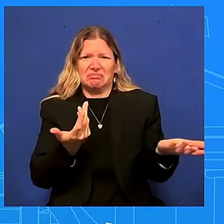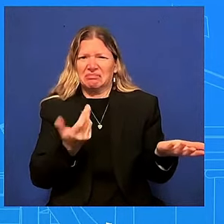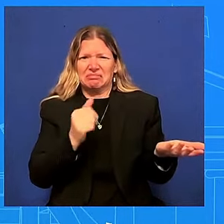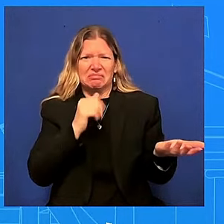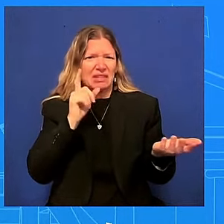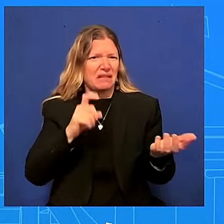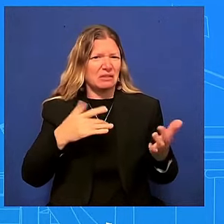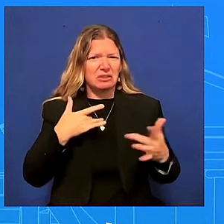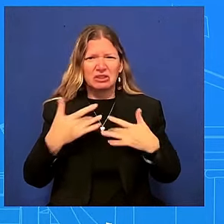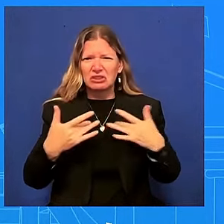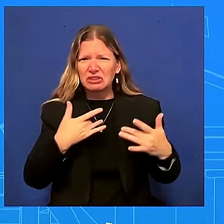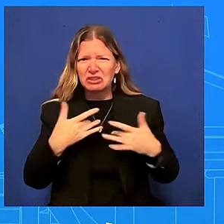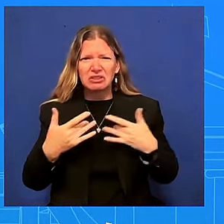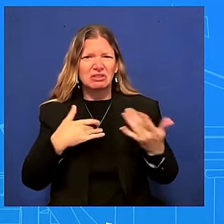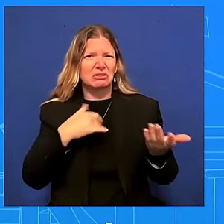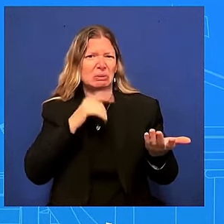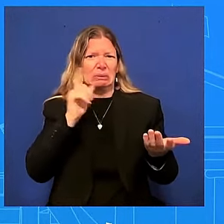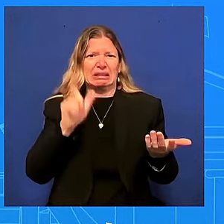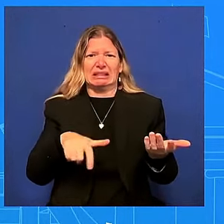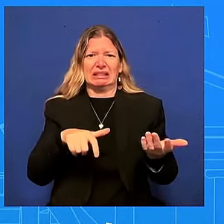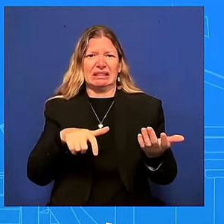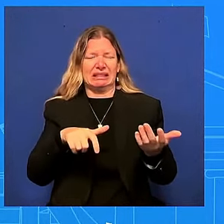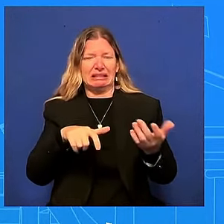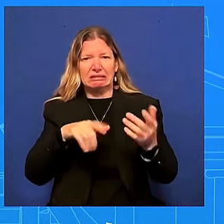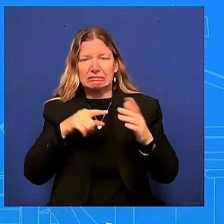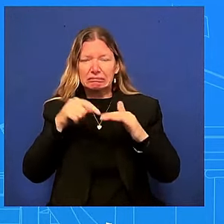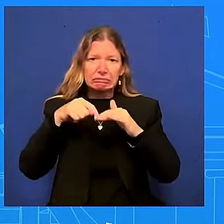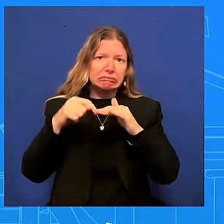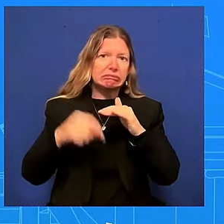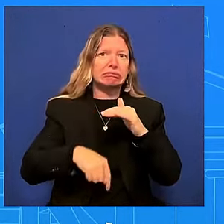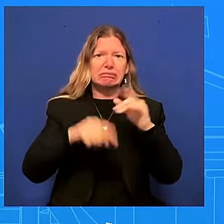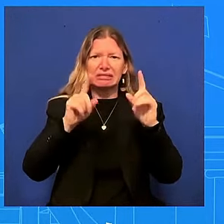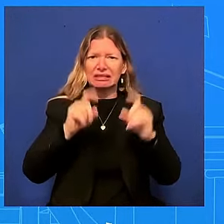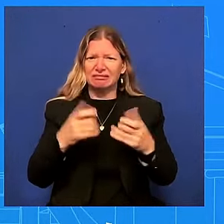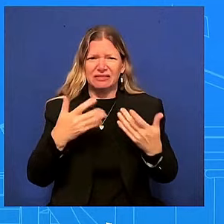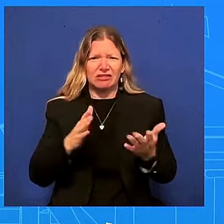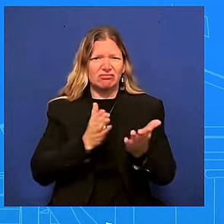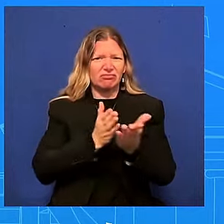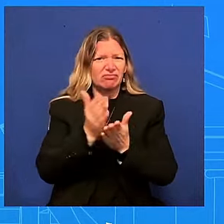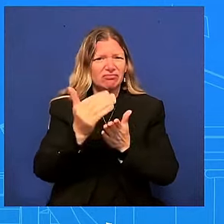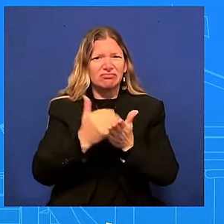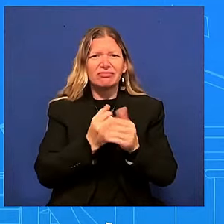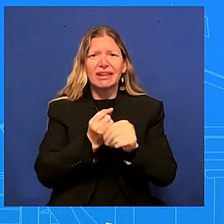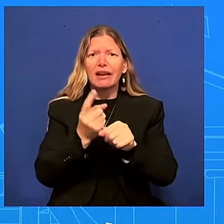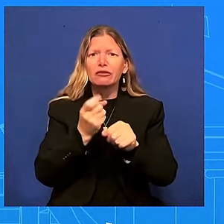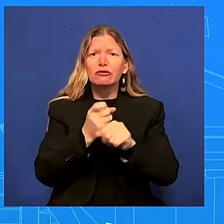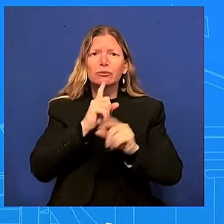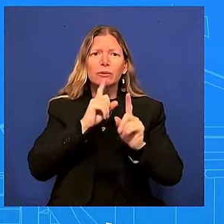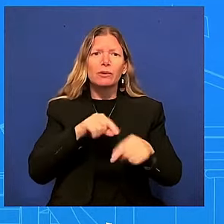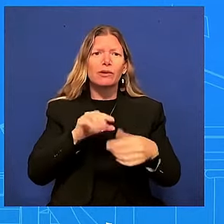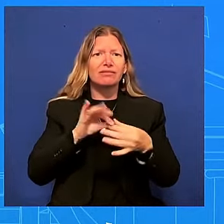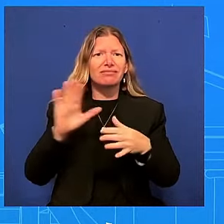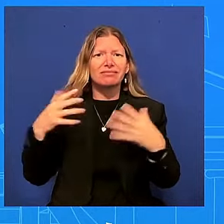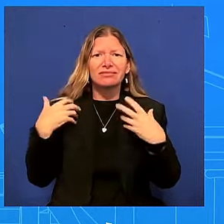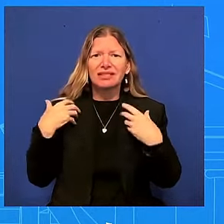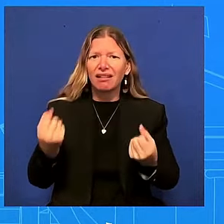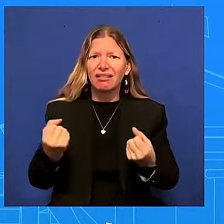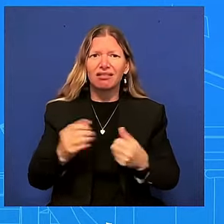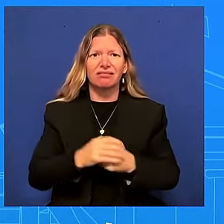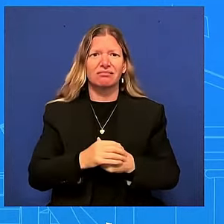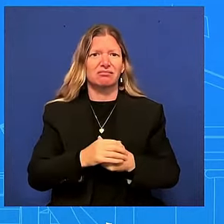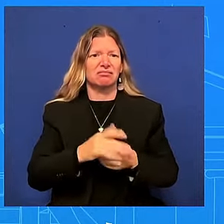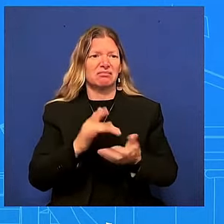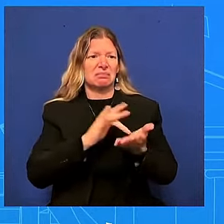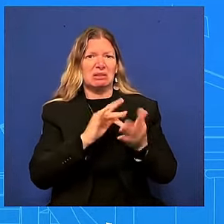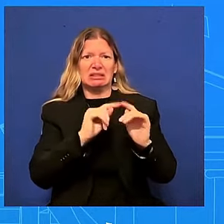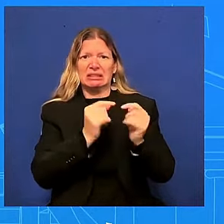um annual report on his health so they have said that is not warranted it is not necessary again we understand